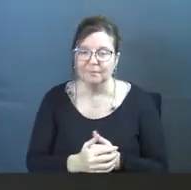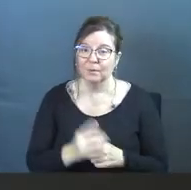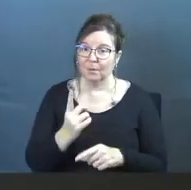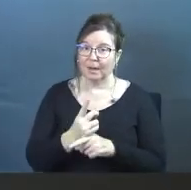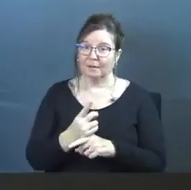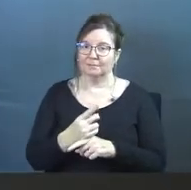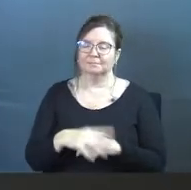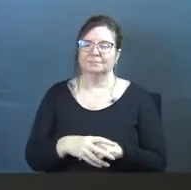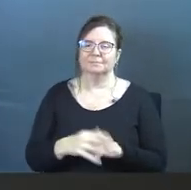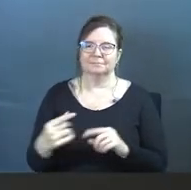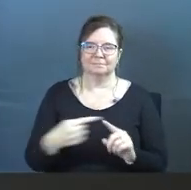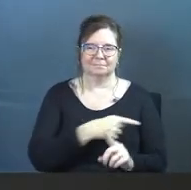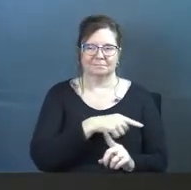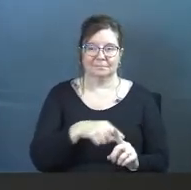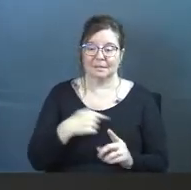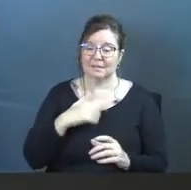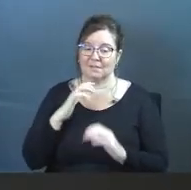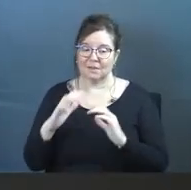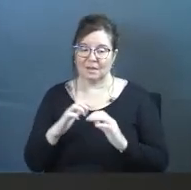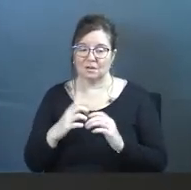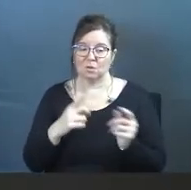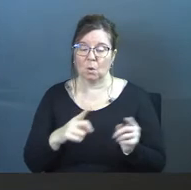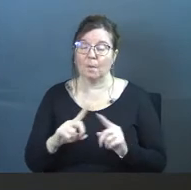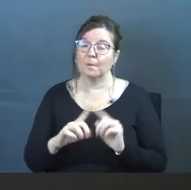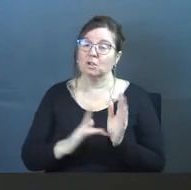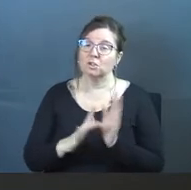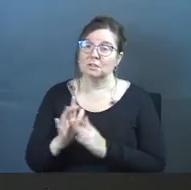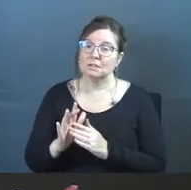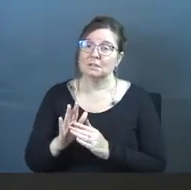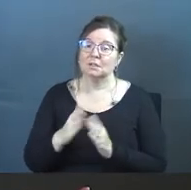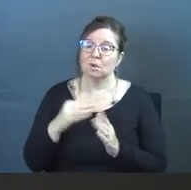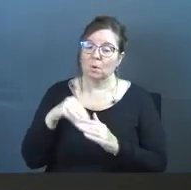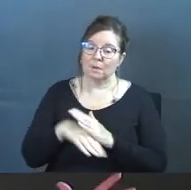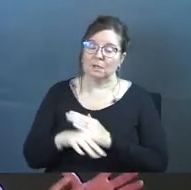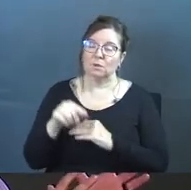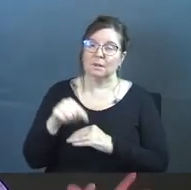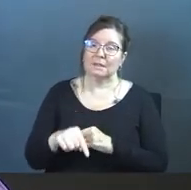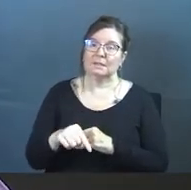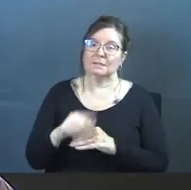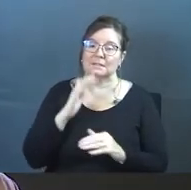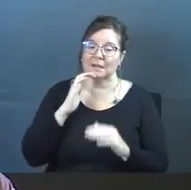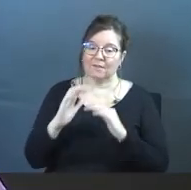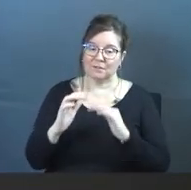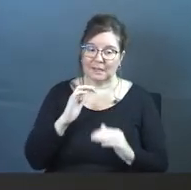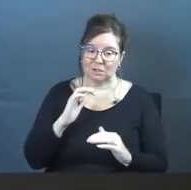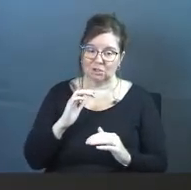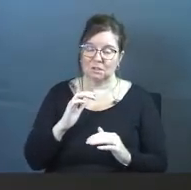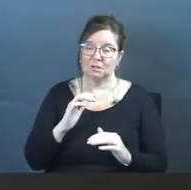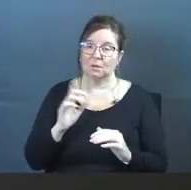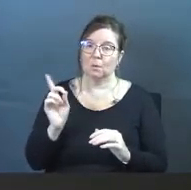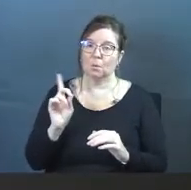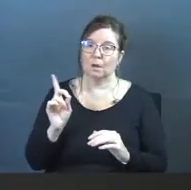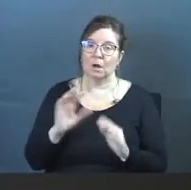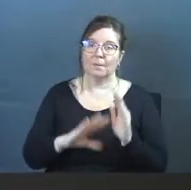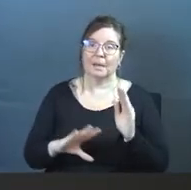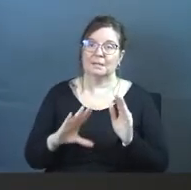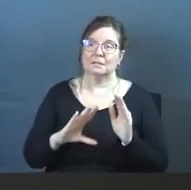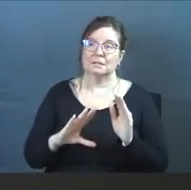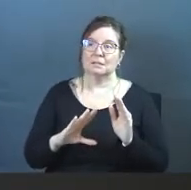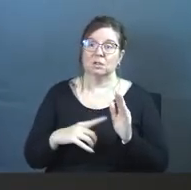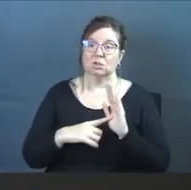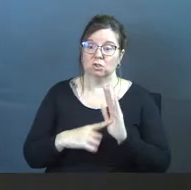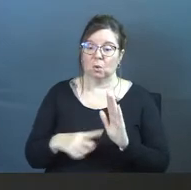Right? This is how the conversation is going, but Jesus is going into this conversation where basically